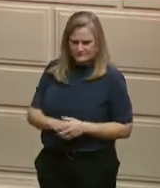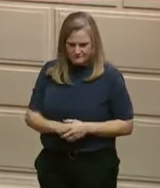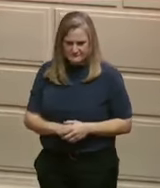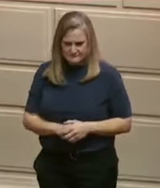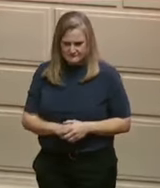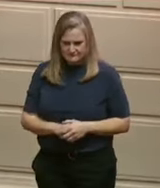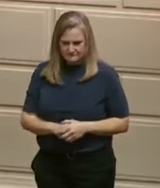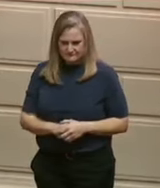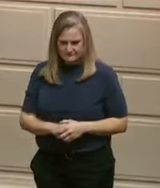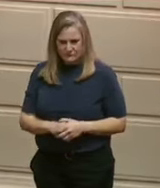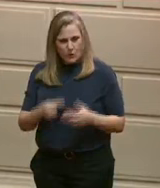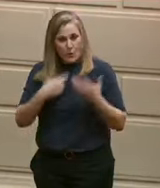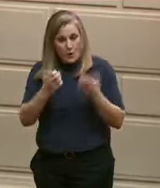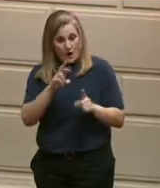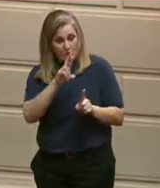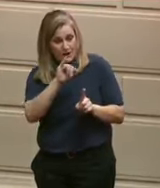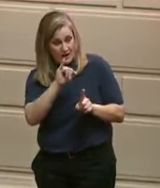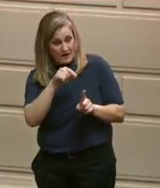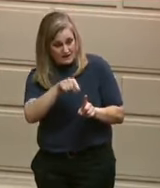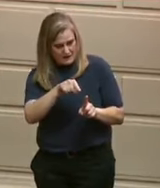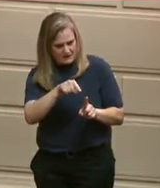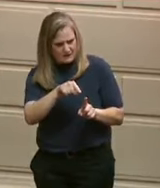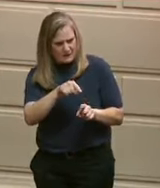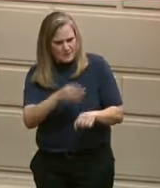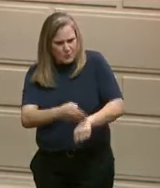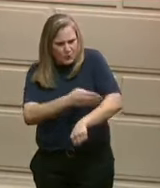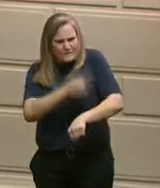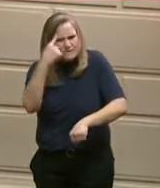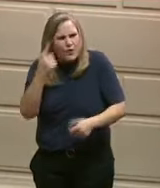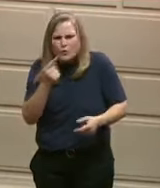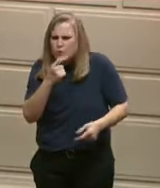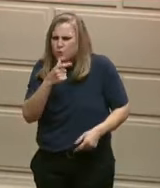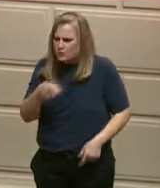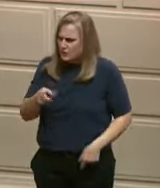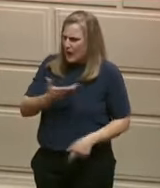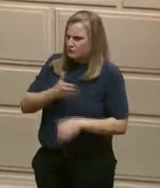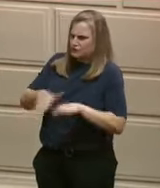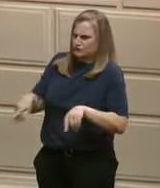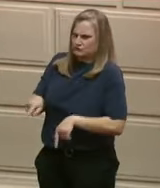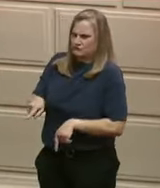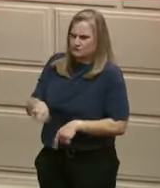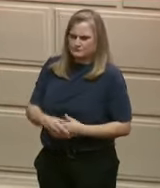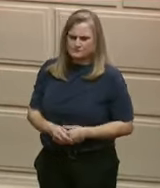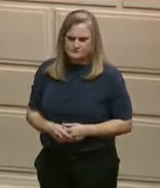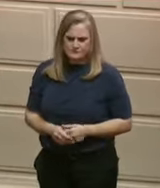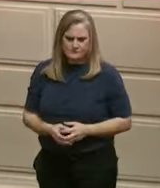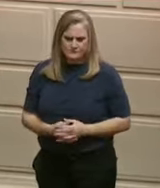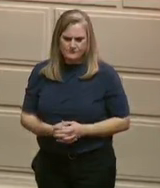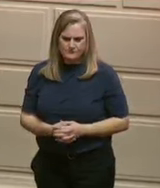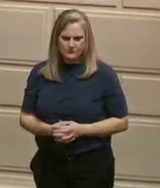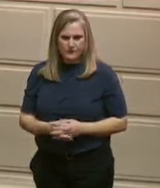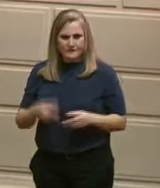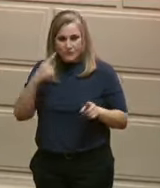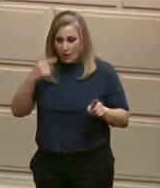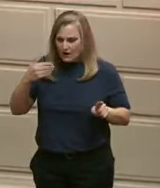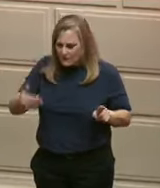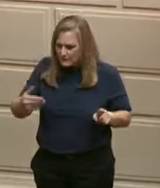for our kids. For our grandkids. For the next generation. And the one after that.